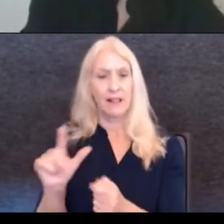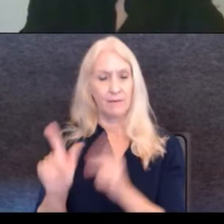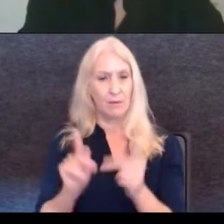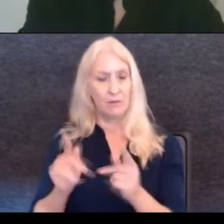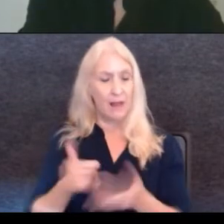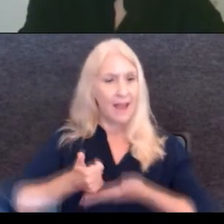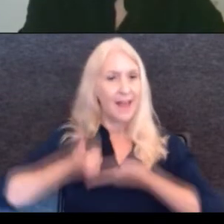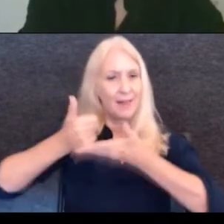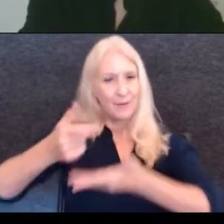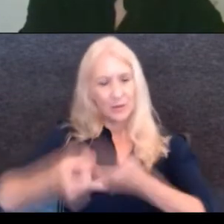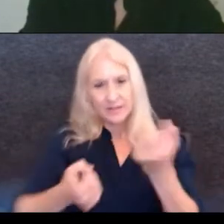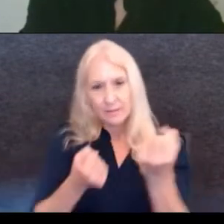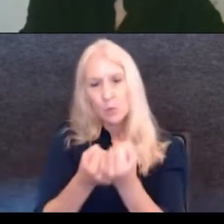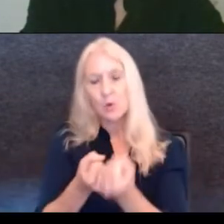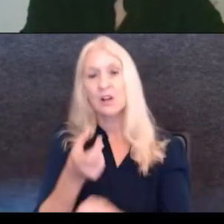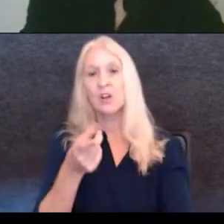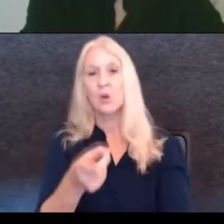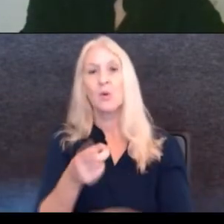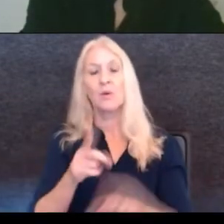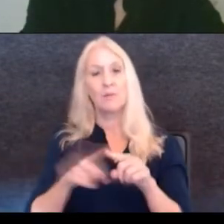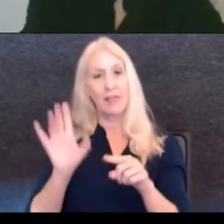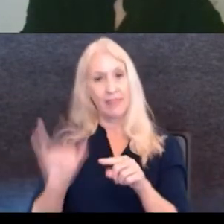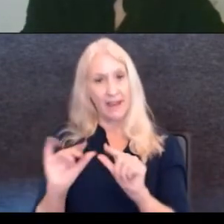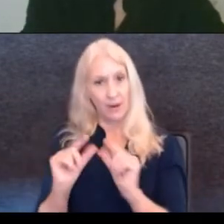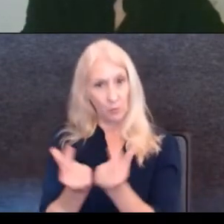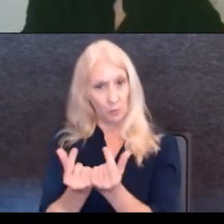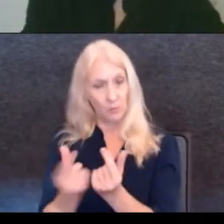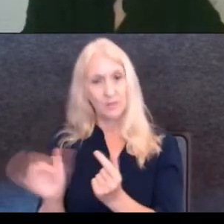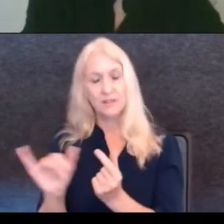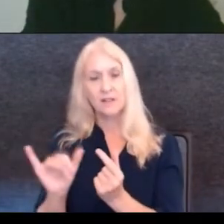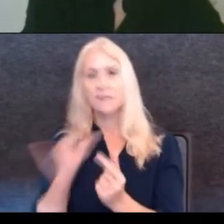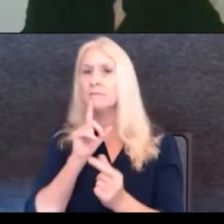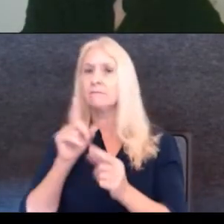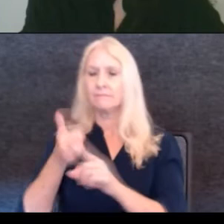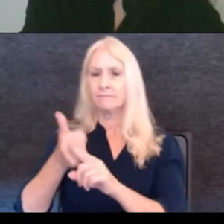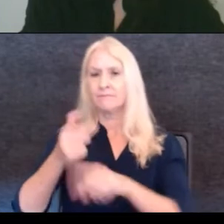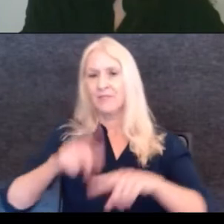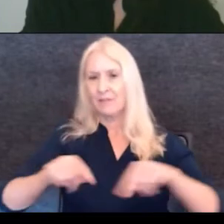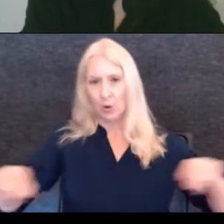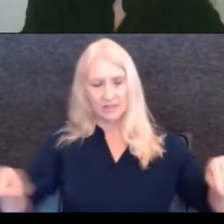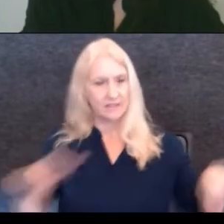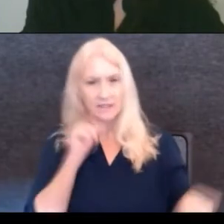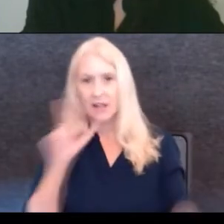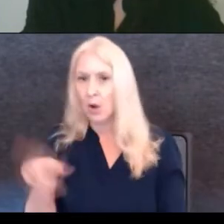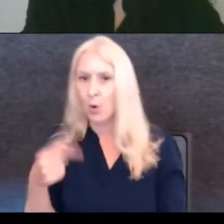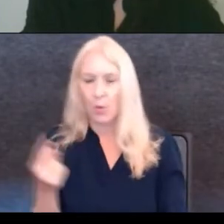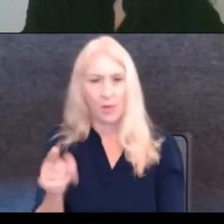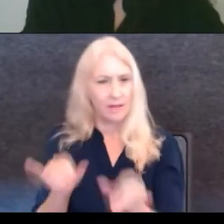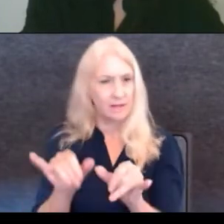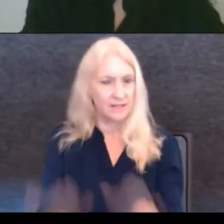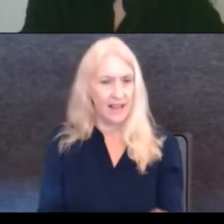helping and supporting you. But that, but that group was also, um, very diverse. So it wasn't like you were only staying